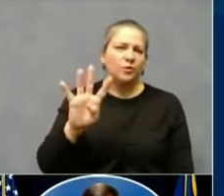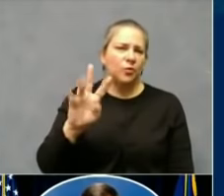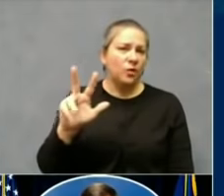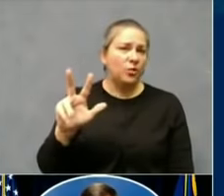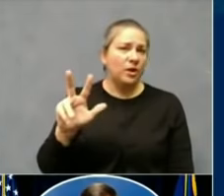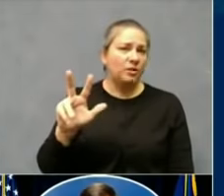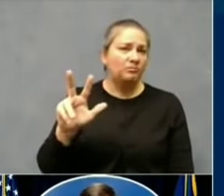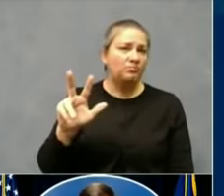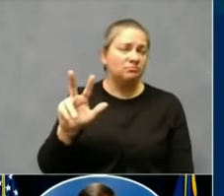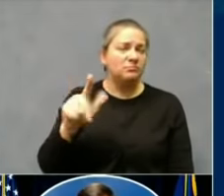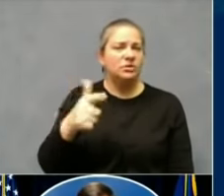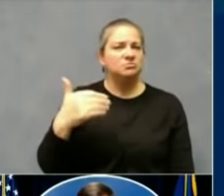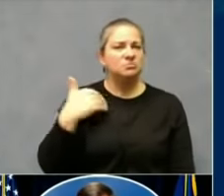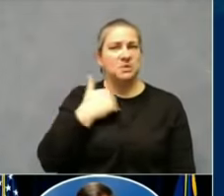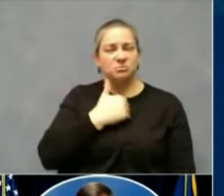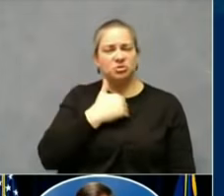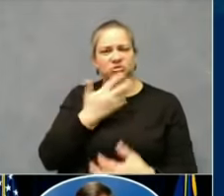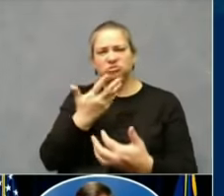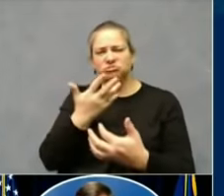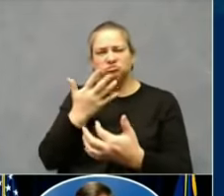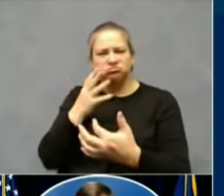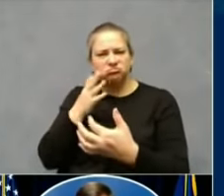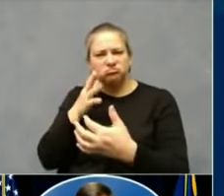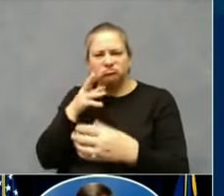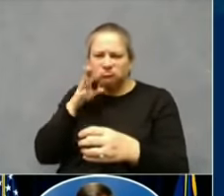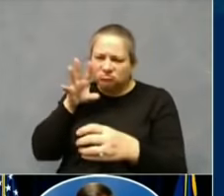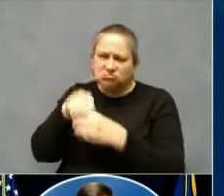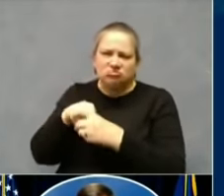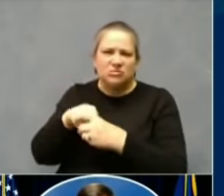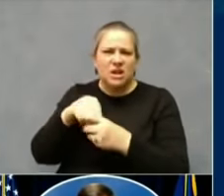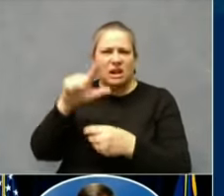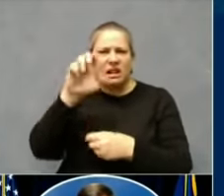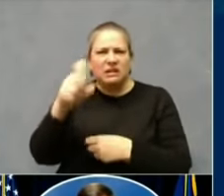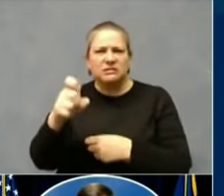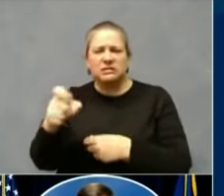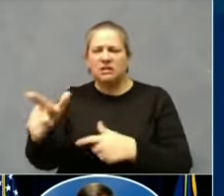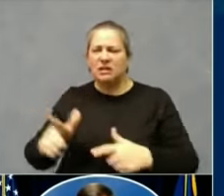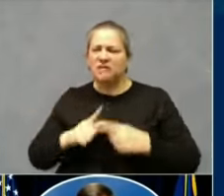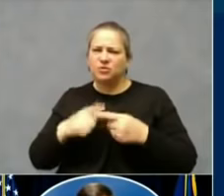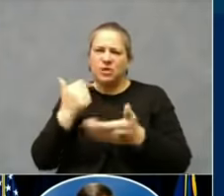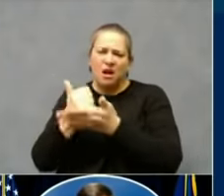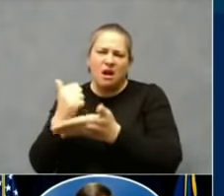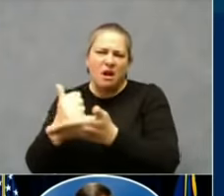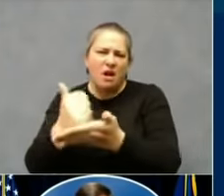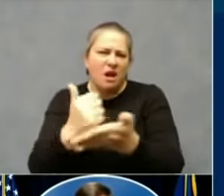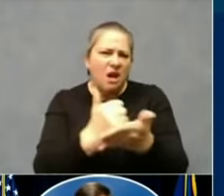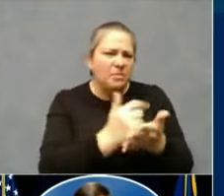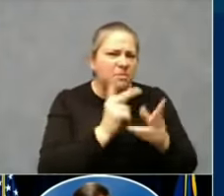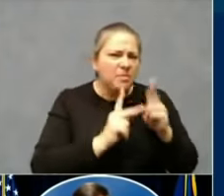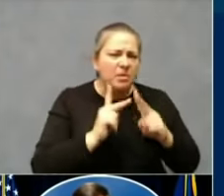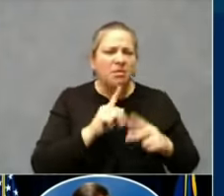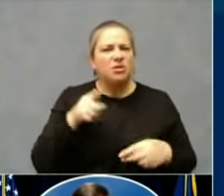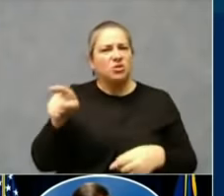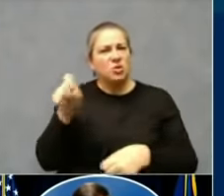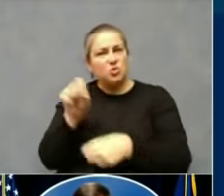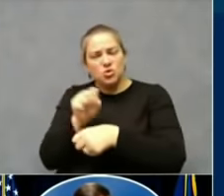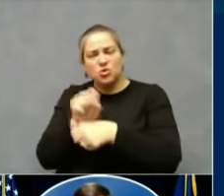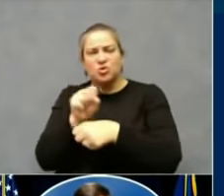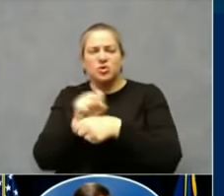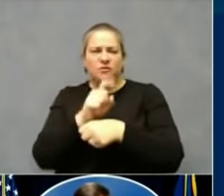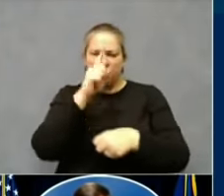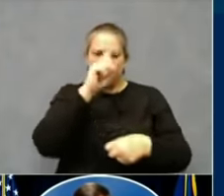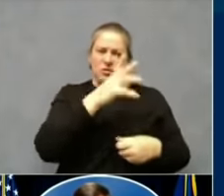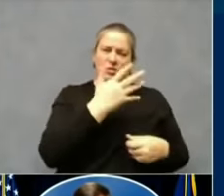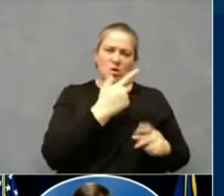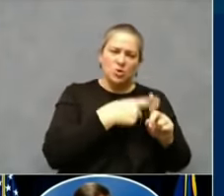Lexington community, dedicating her life to helping others. From tenants' rights, affordable housing, to criminal justice reform, LaTosha